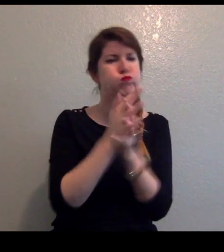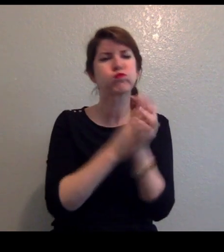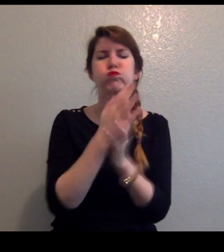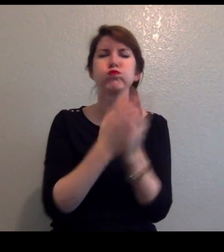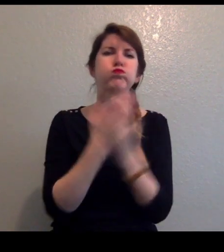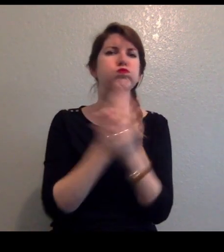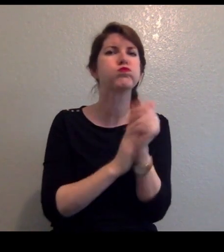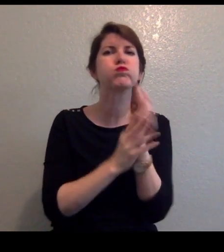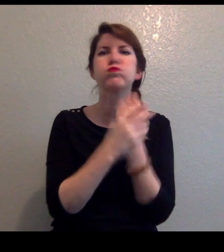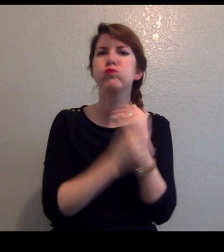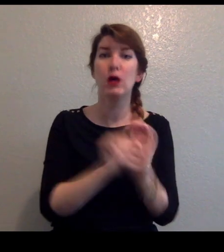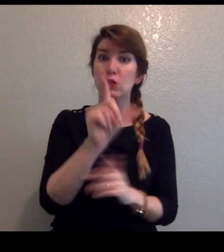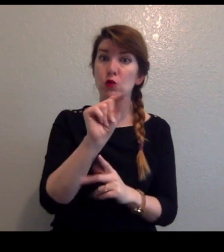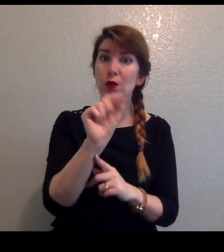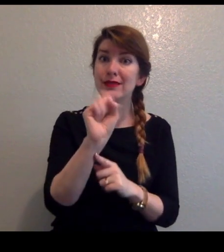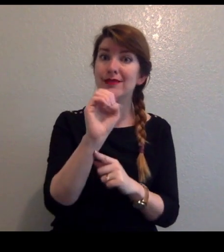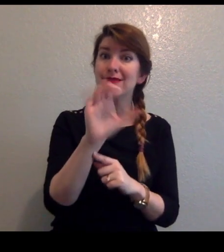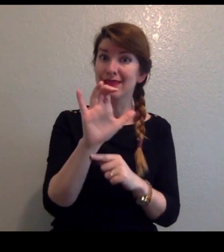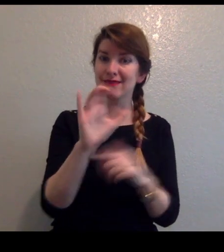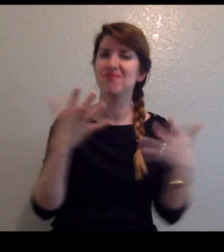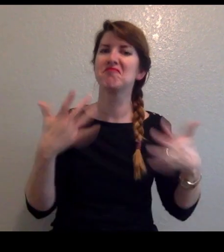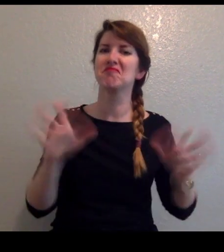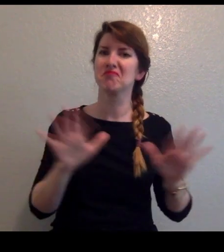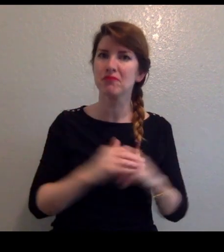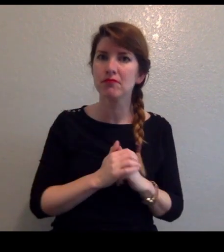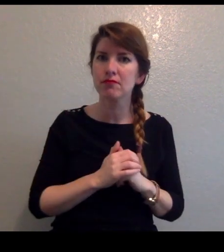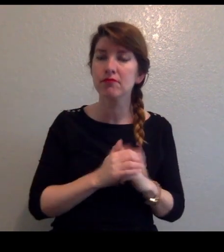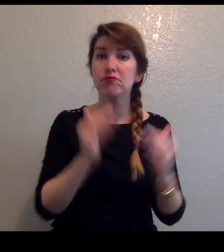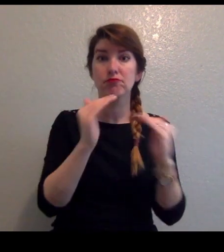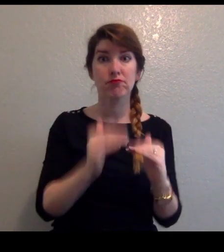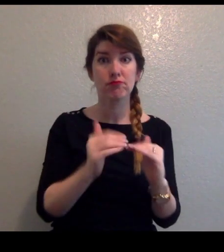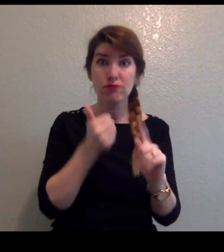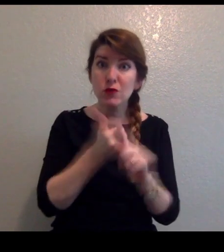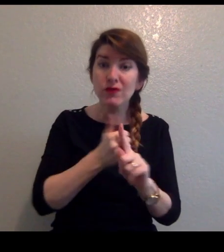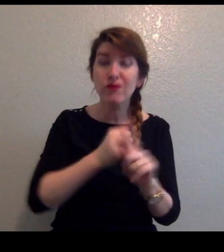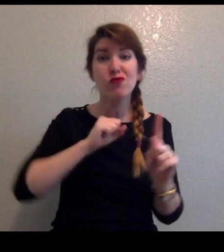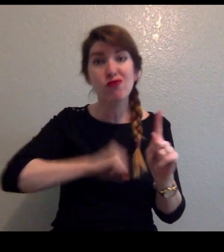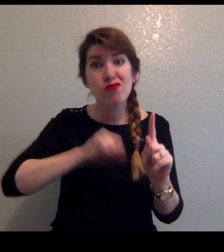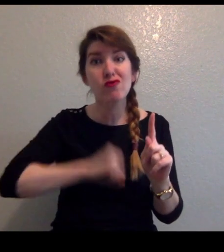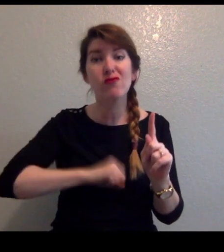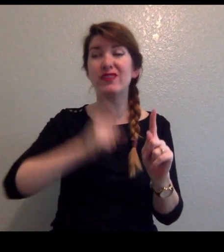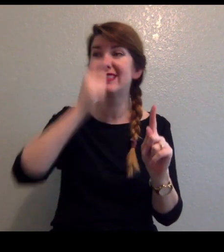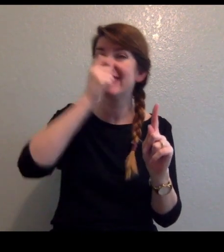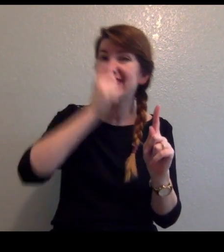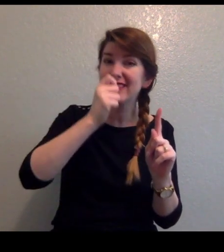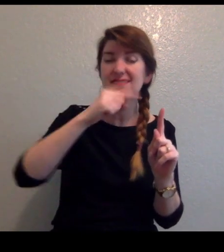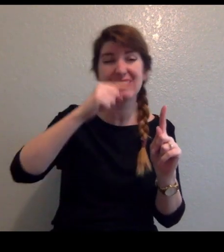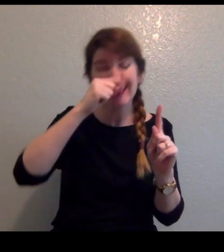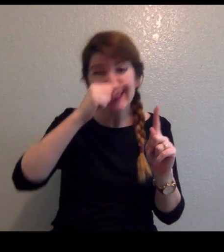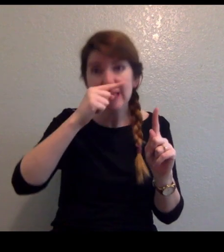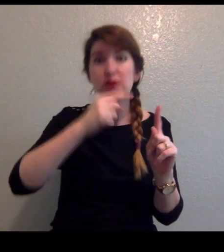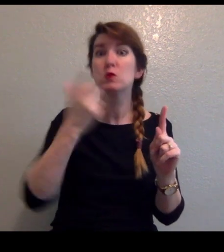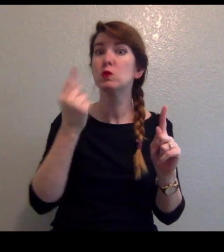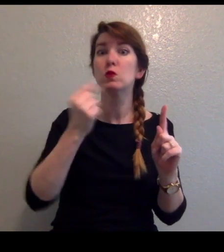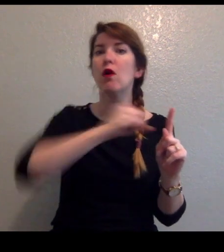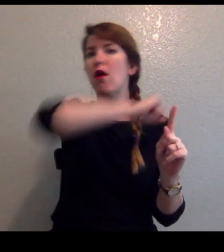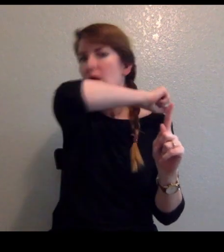you don't miss any spots. Whenever you cough or sneeze, cover your nose and mouth to help keep any germs contained.